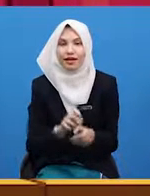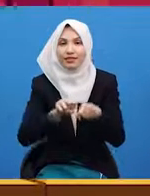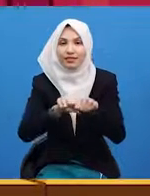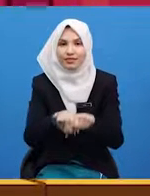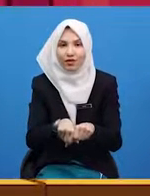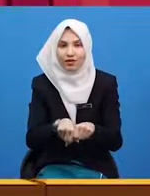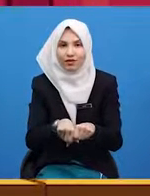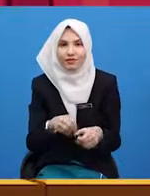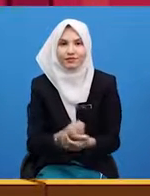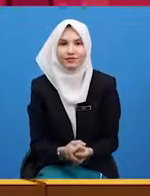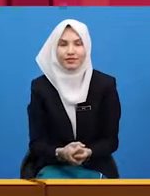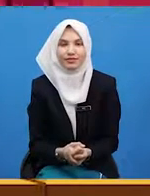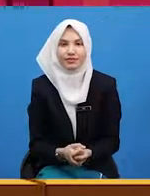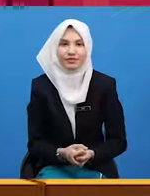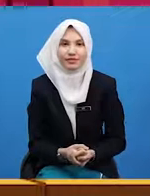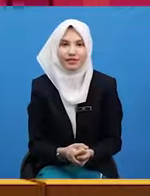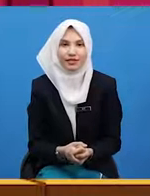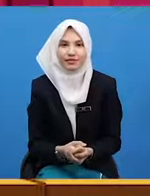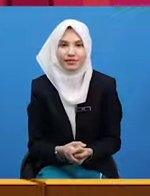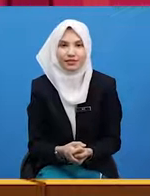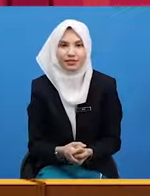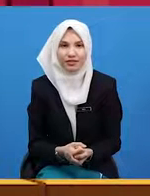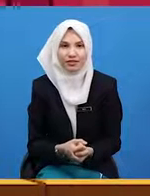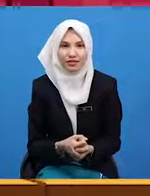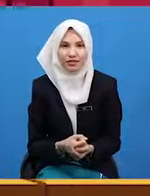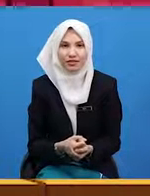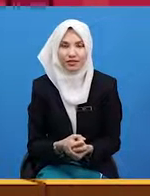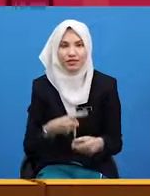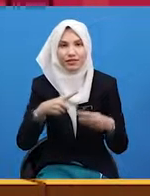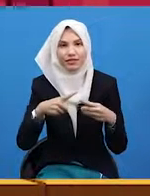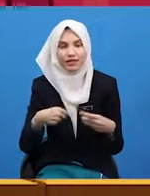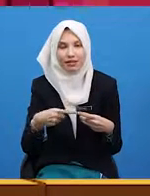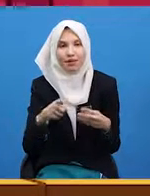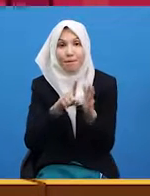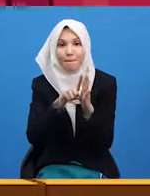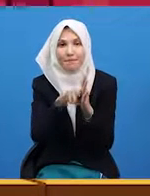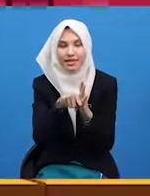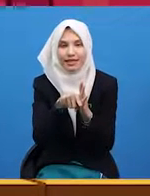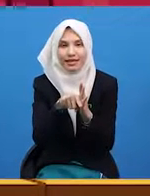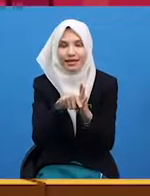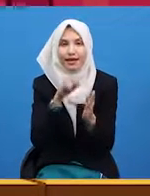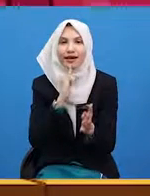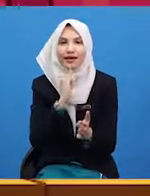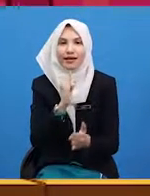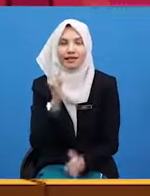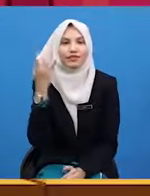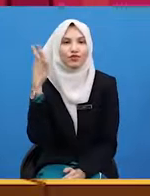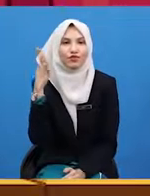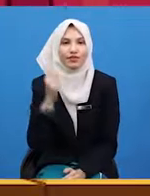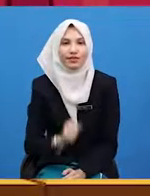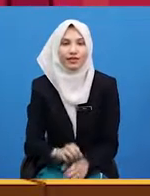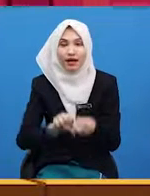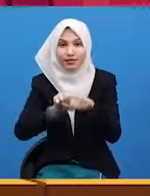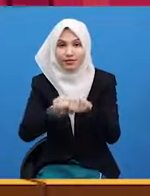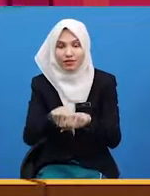this is the special case for when the number of minutes is 15. So,